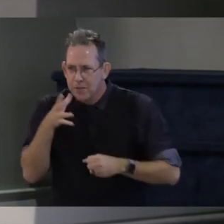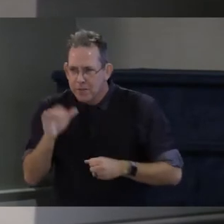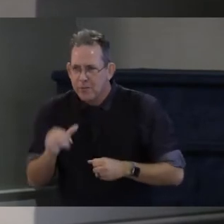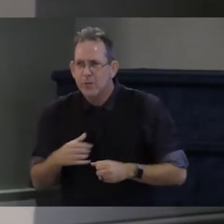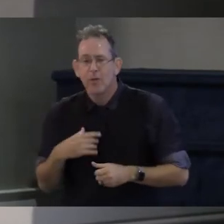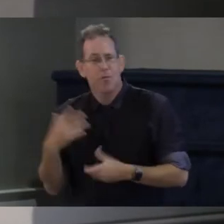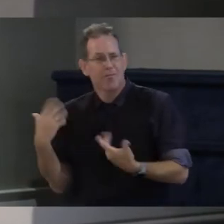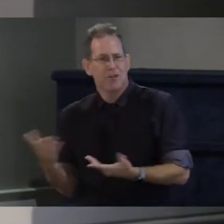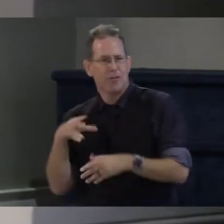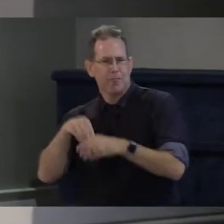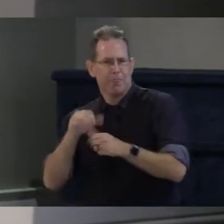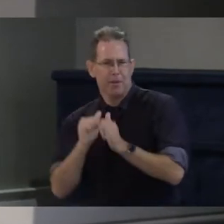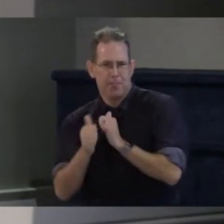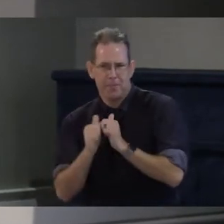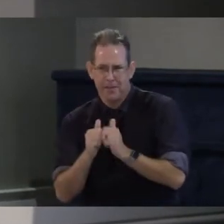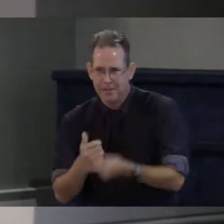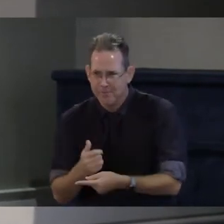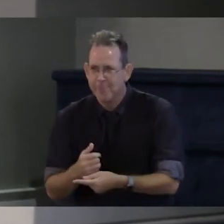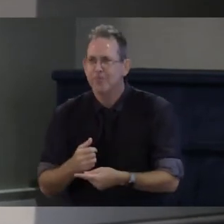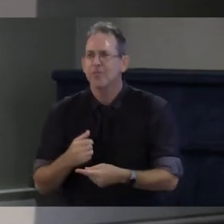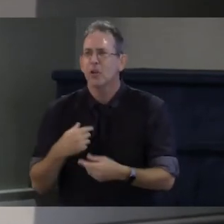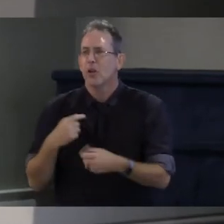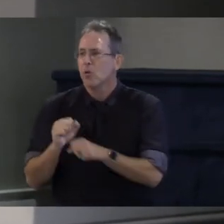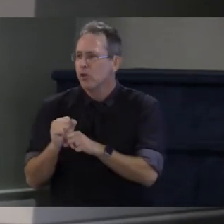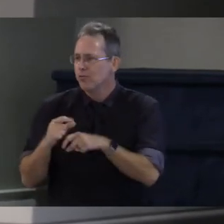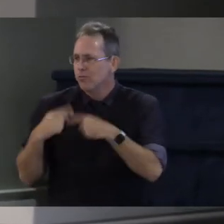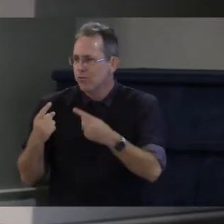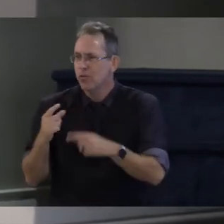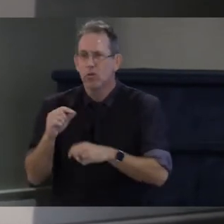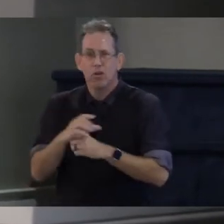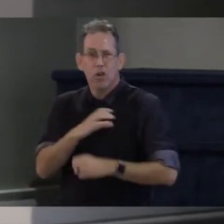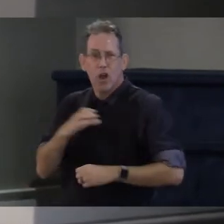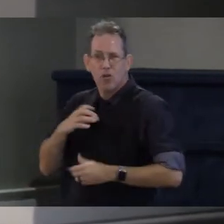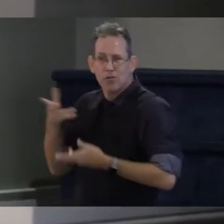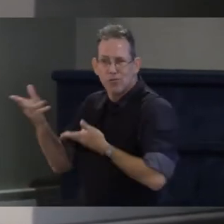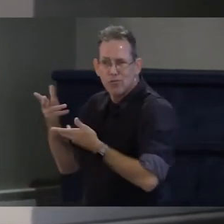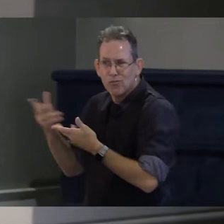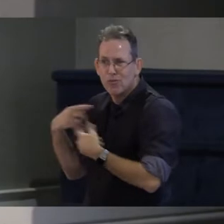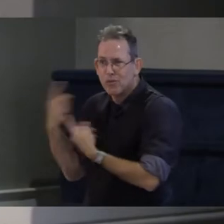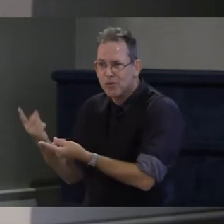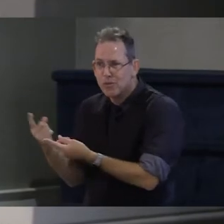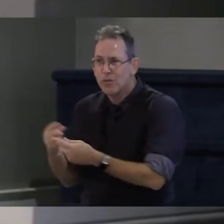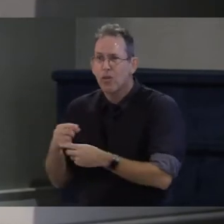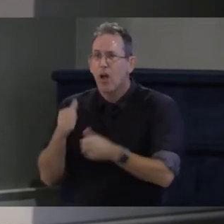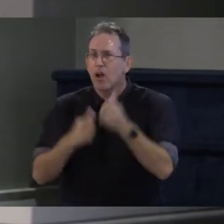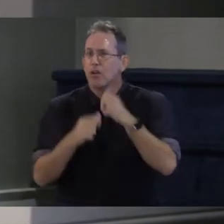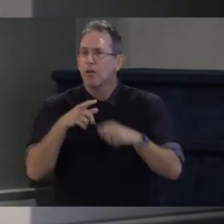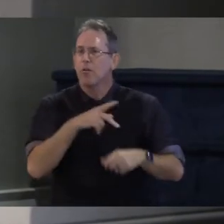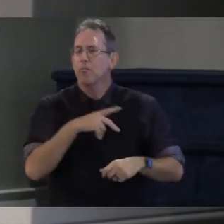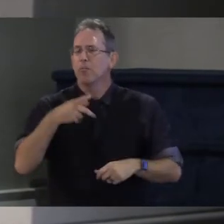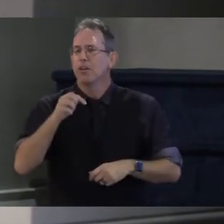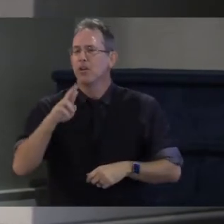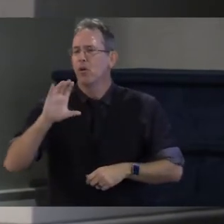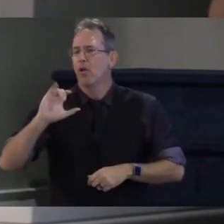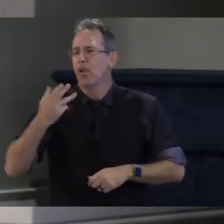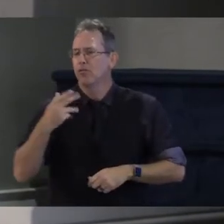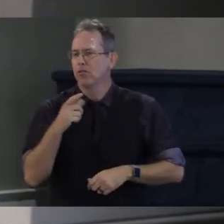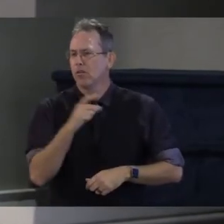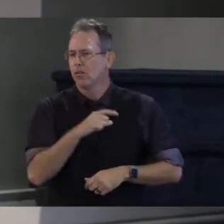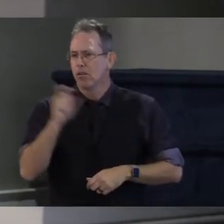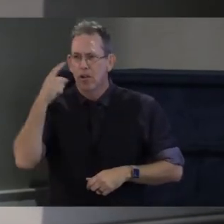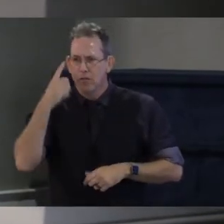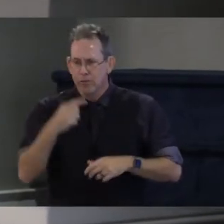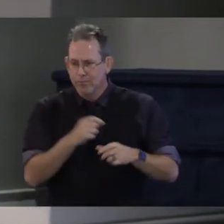congress for congress and welch and for the international national committee of the red cross but also unique background as a human rights lawyer I worked